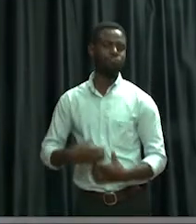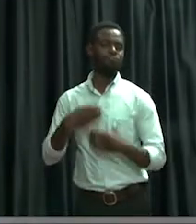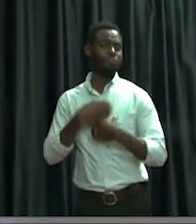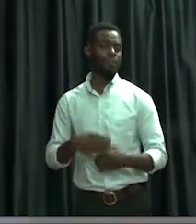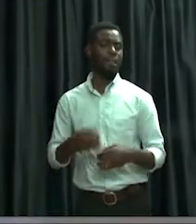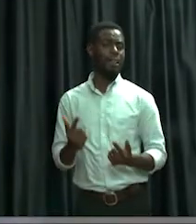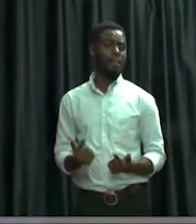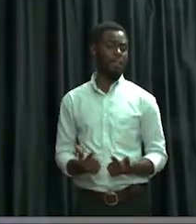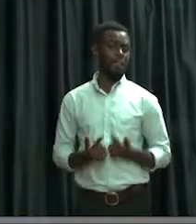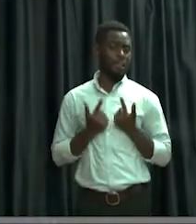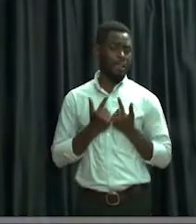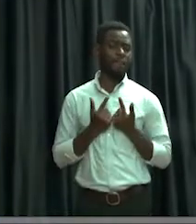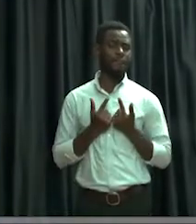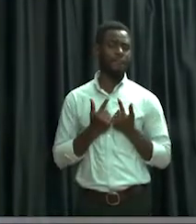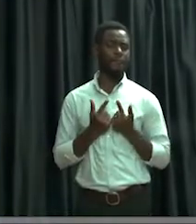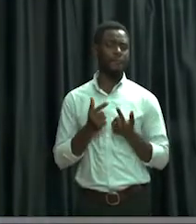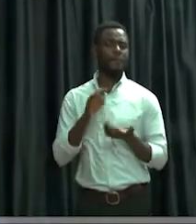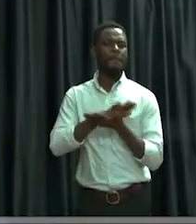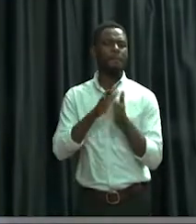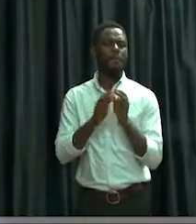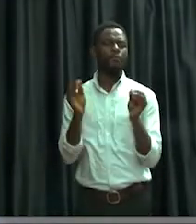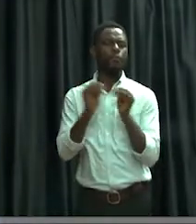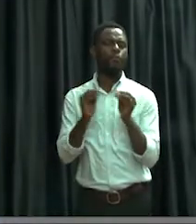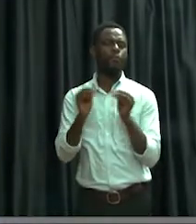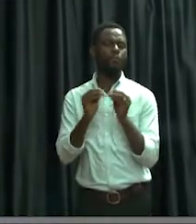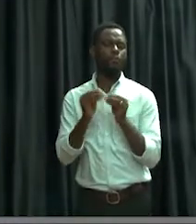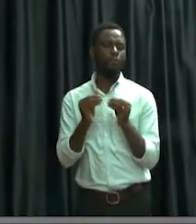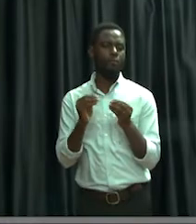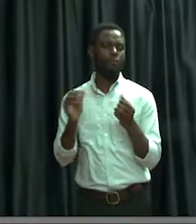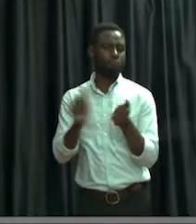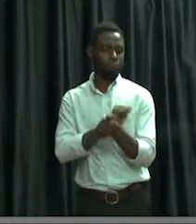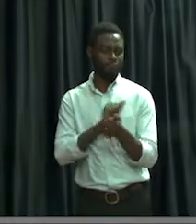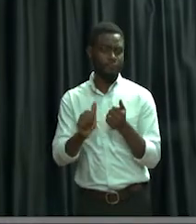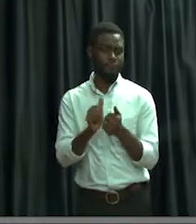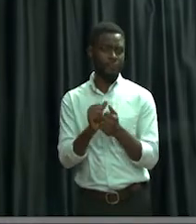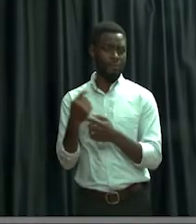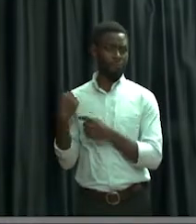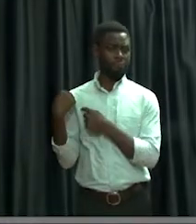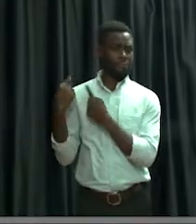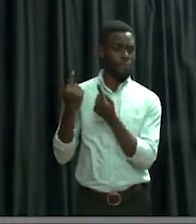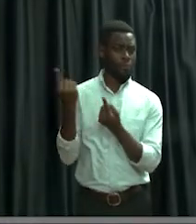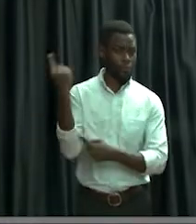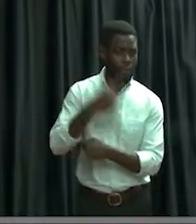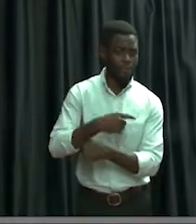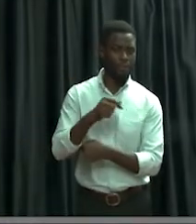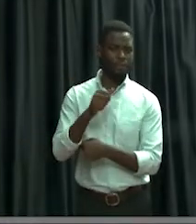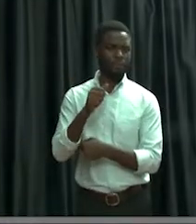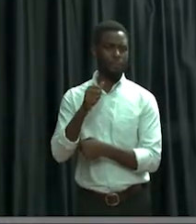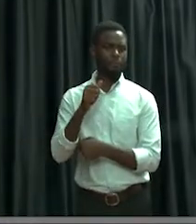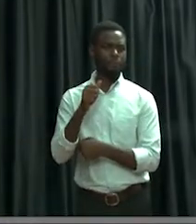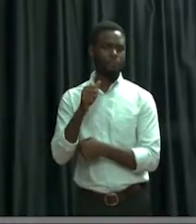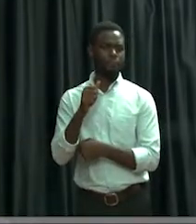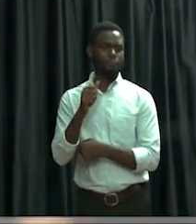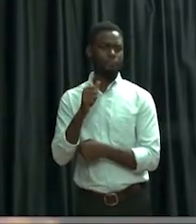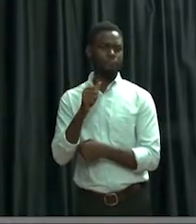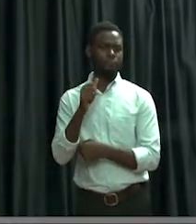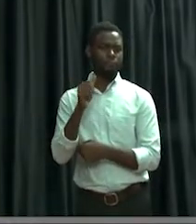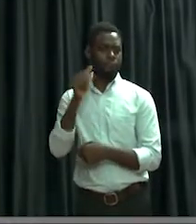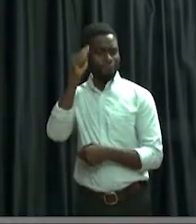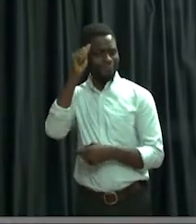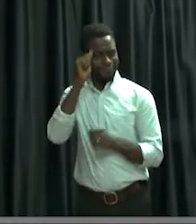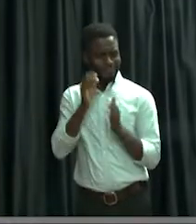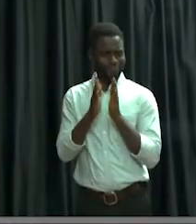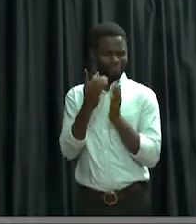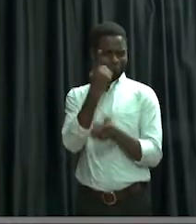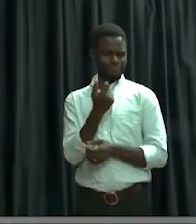And their lives were totally disrupted. Until one day, Ajwa asked herself, why do I stay here